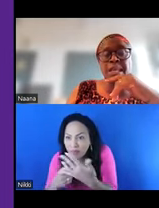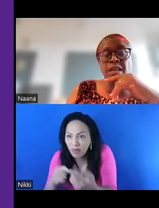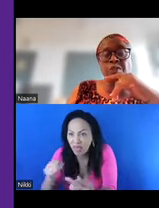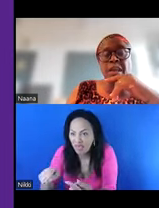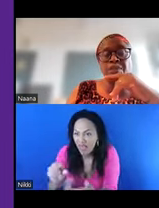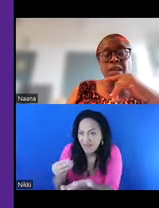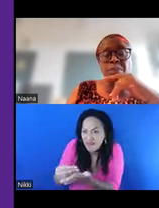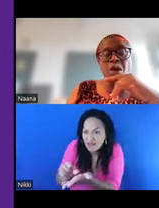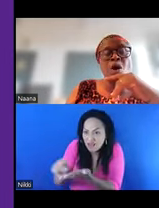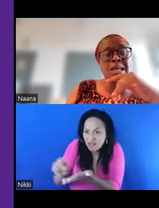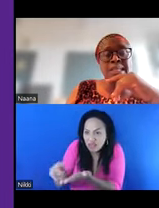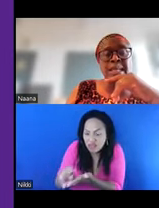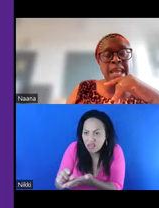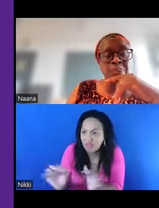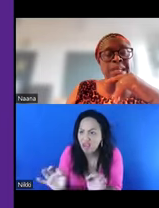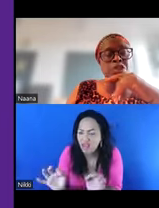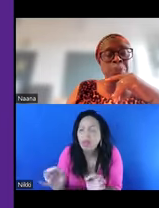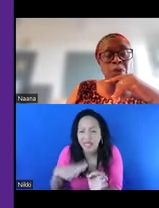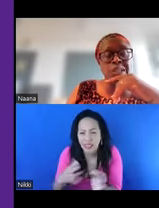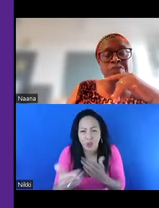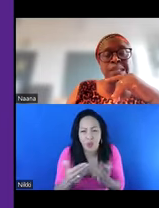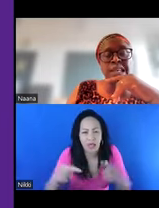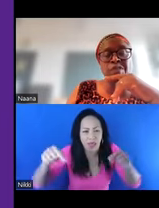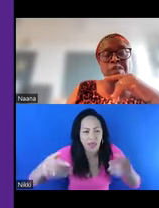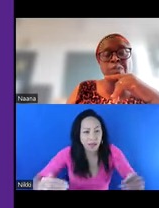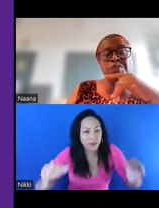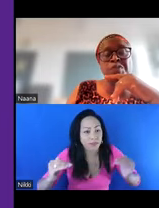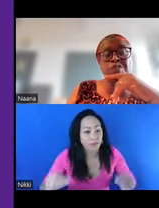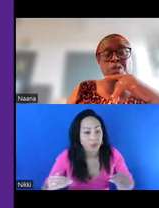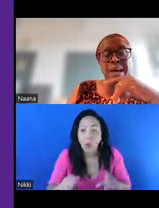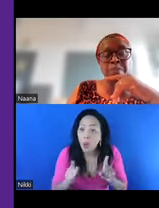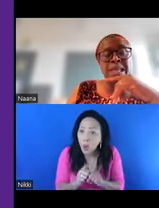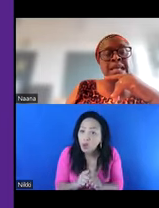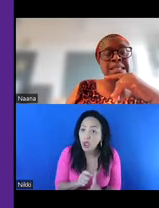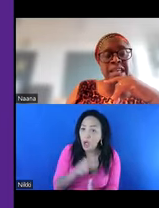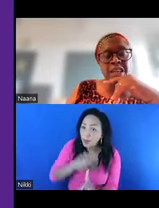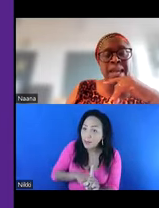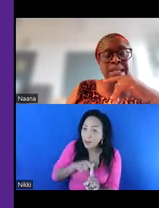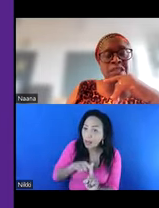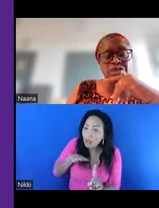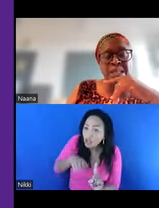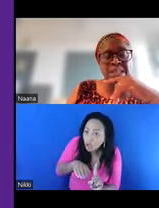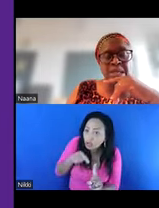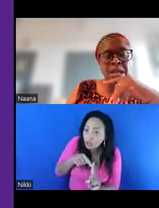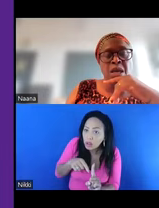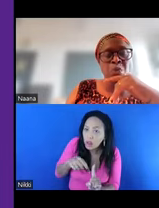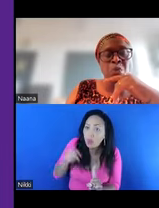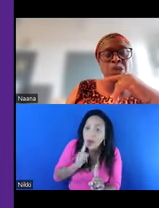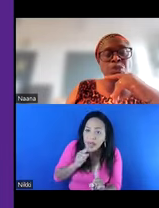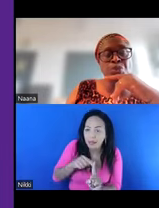also protect girls from FGM whilst enabling a supportive and safe environment free from stigma and distress.